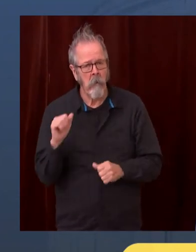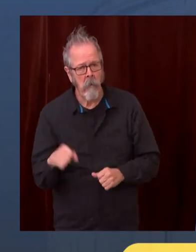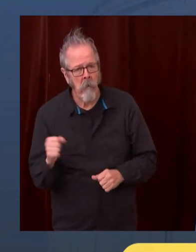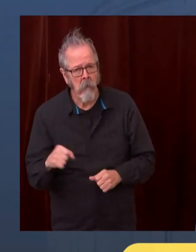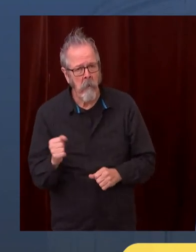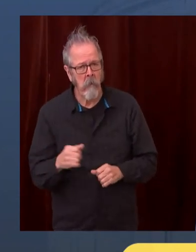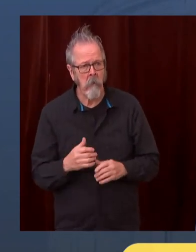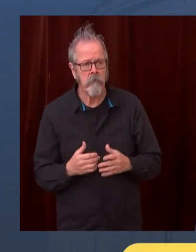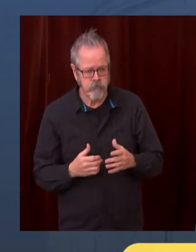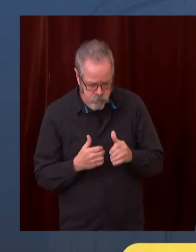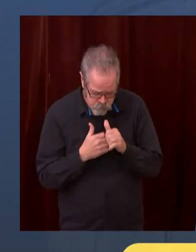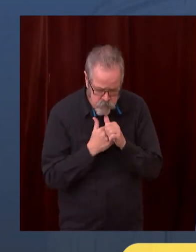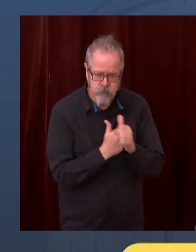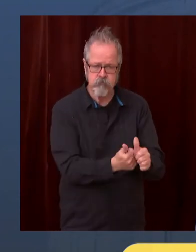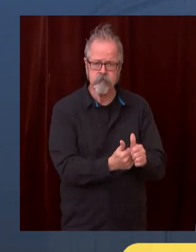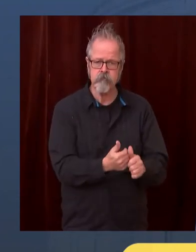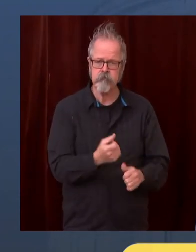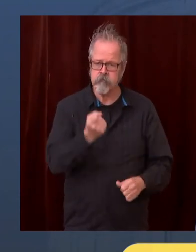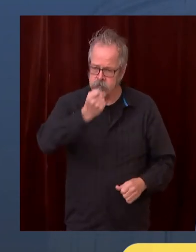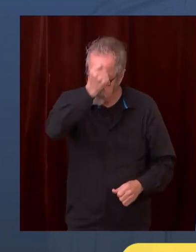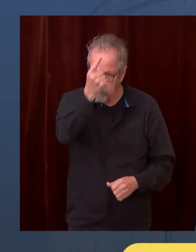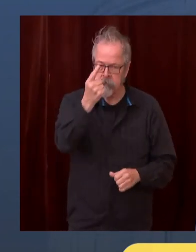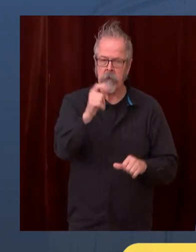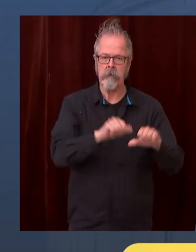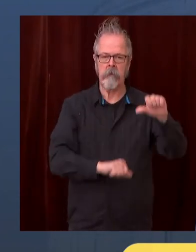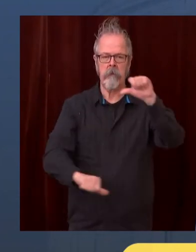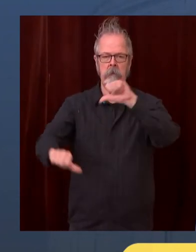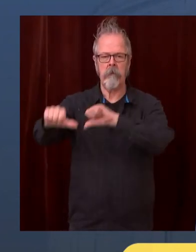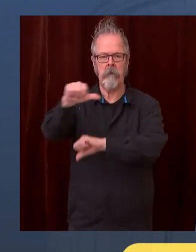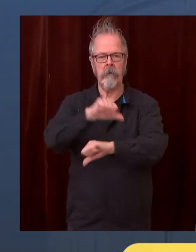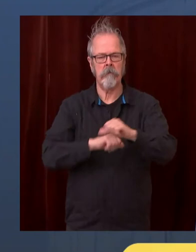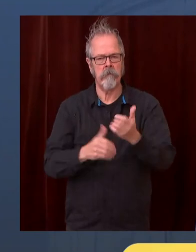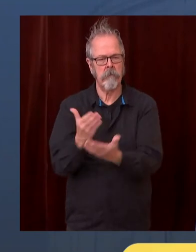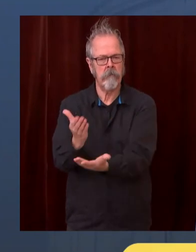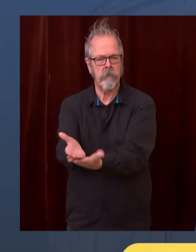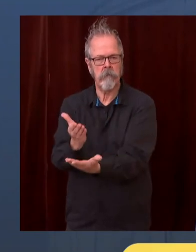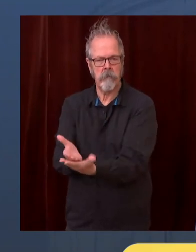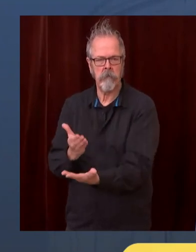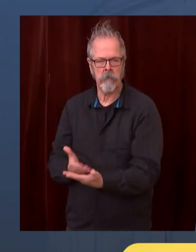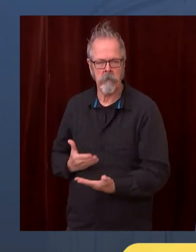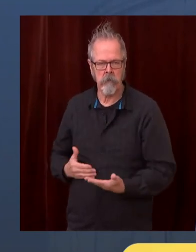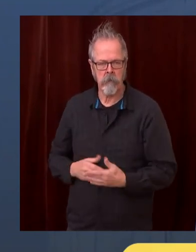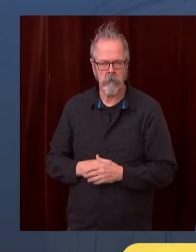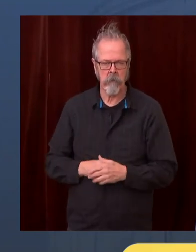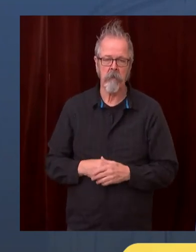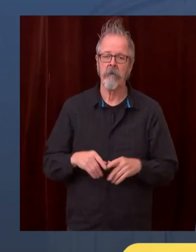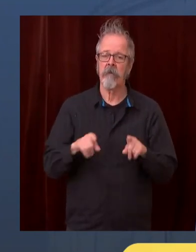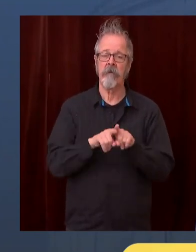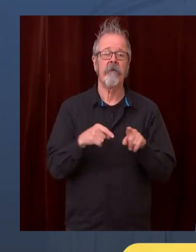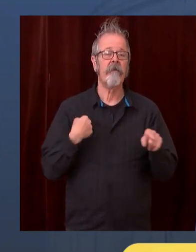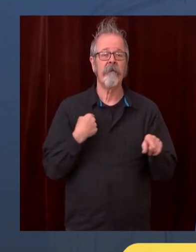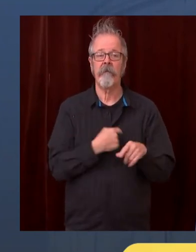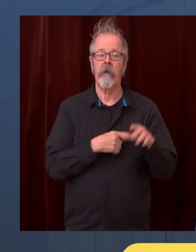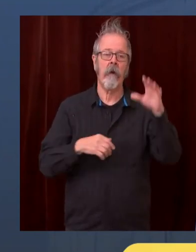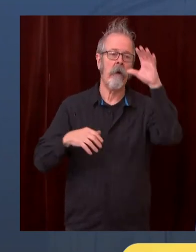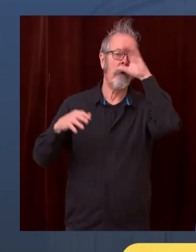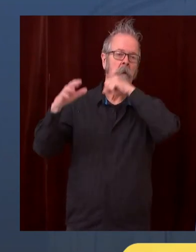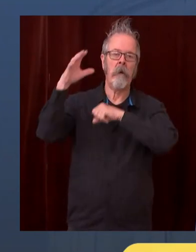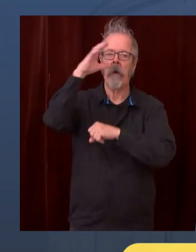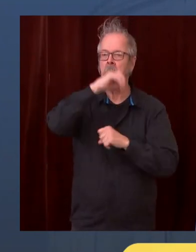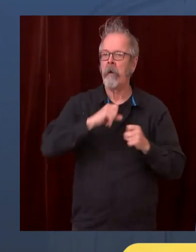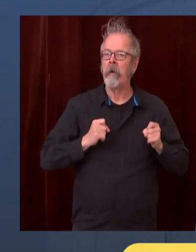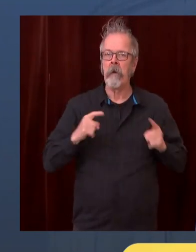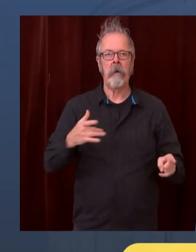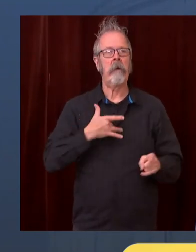When we did these things in March, the same thing could have been said. We had to close restaurants in